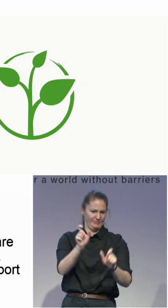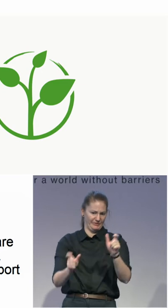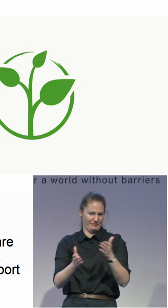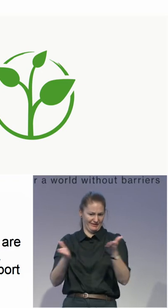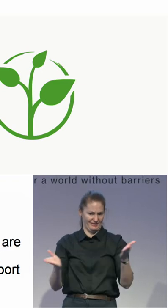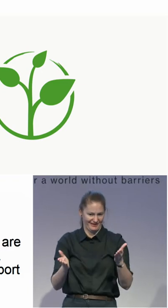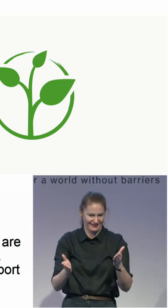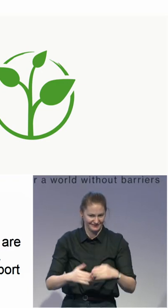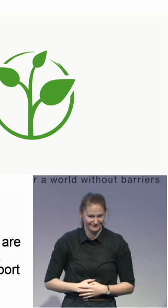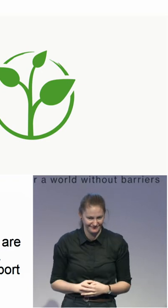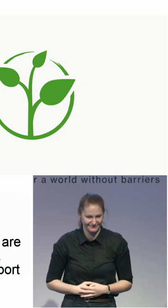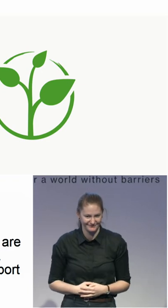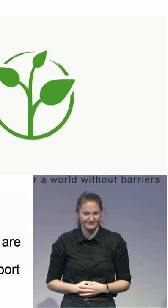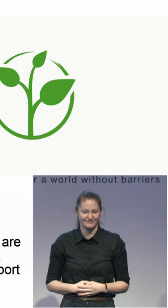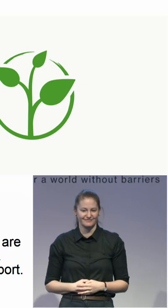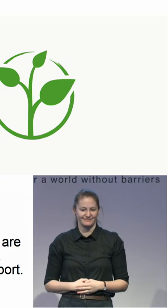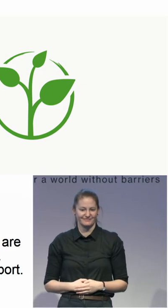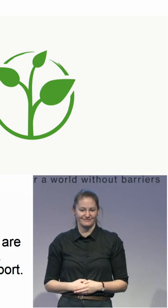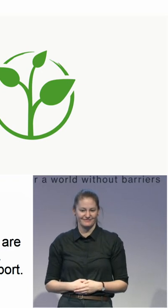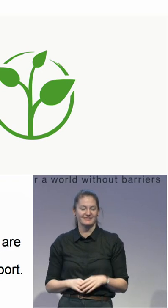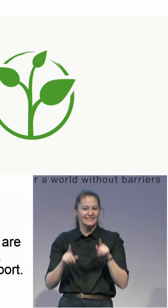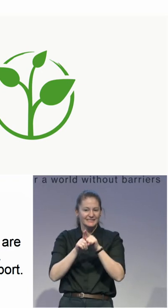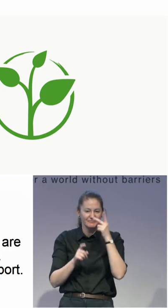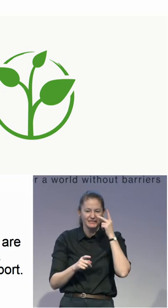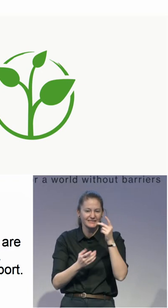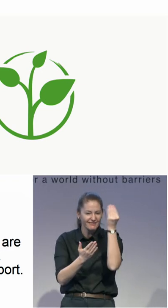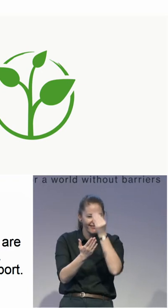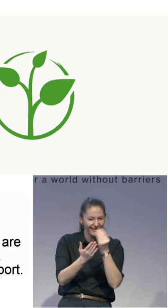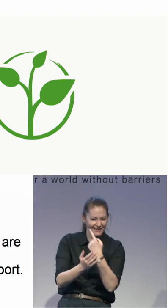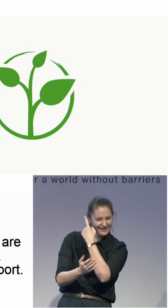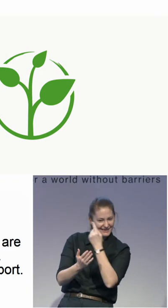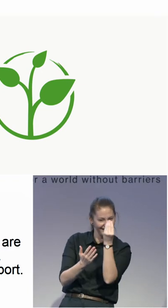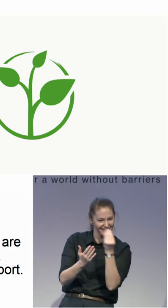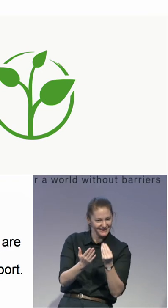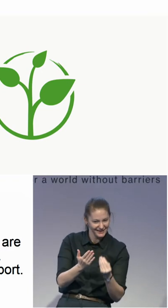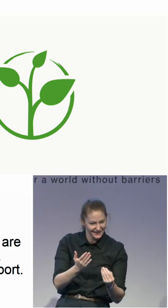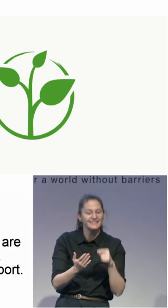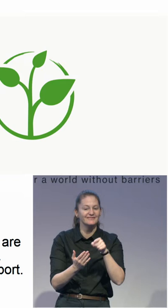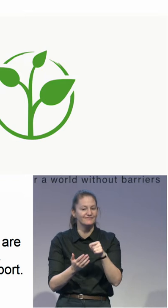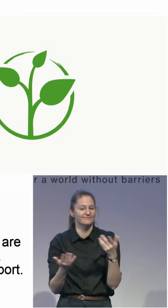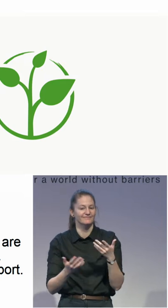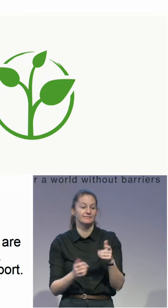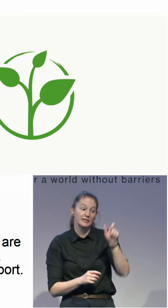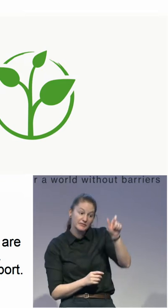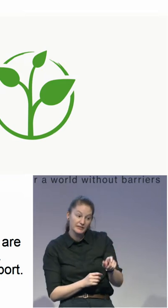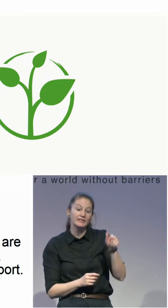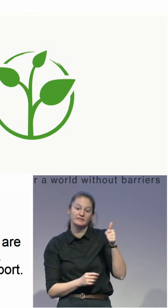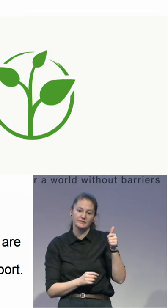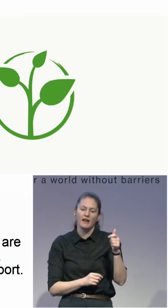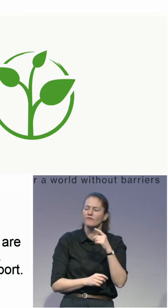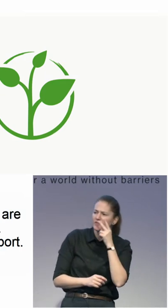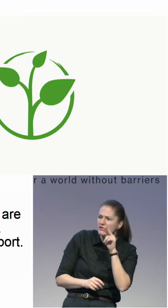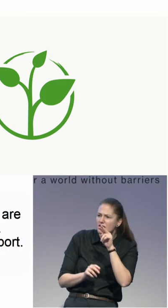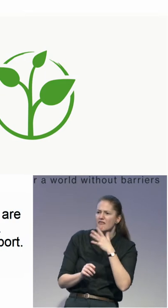One is that the person chooses his or her microboard, which consists of